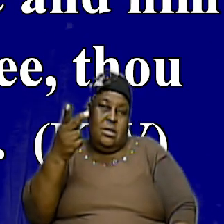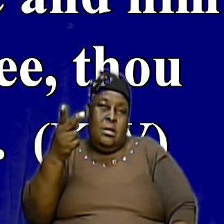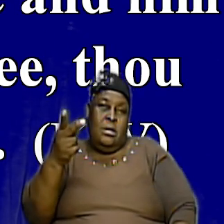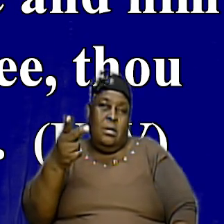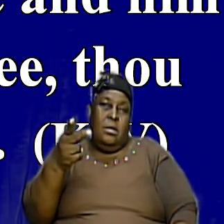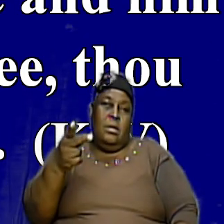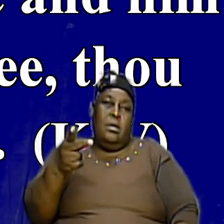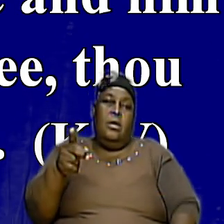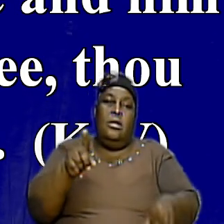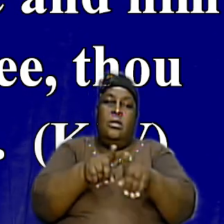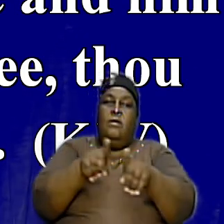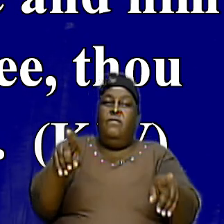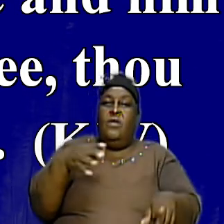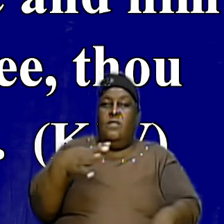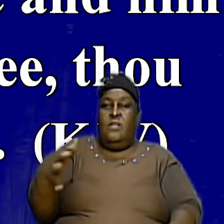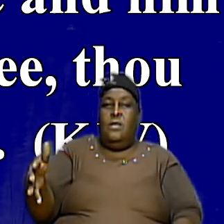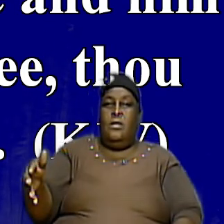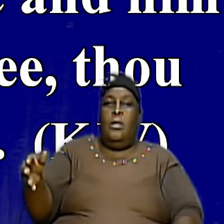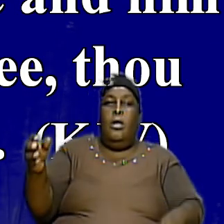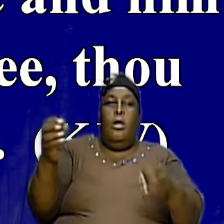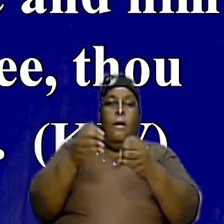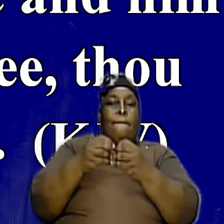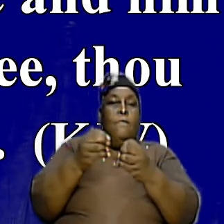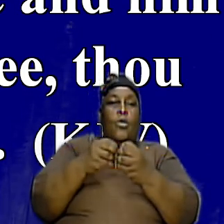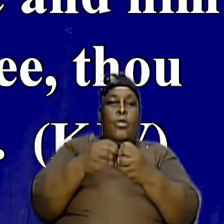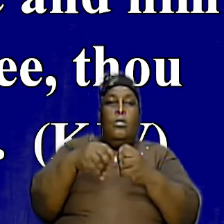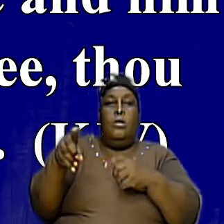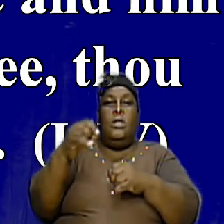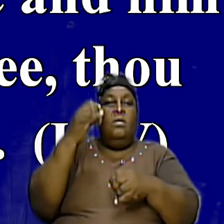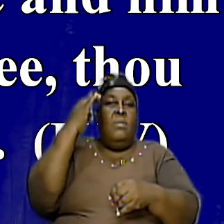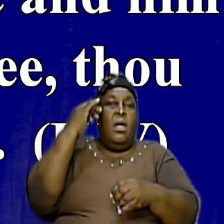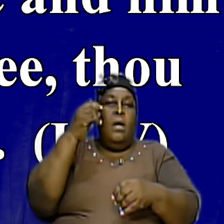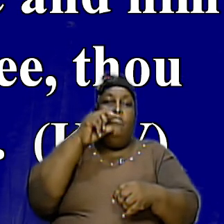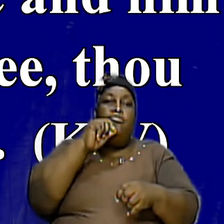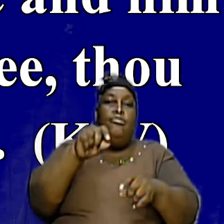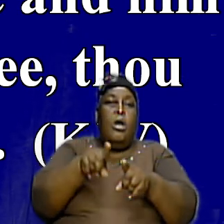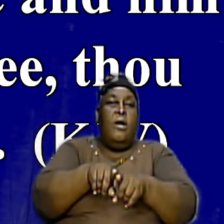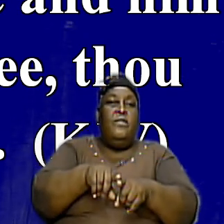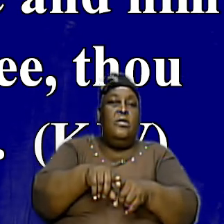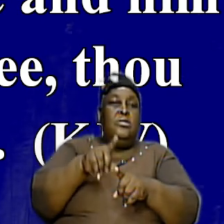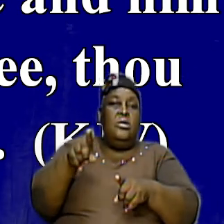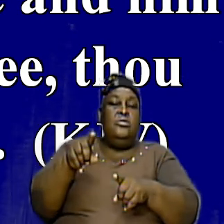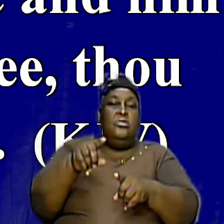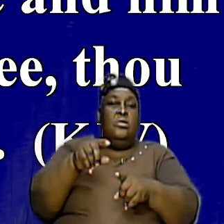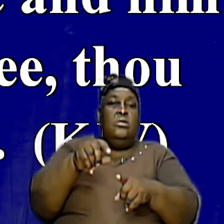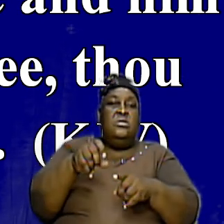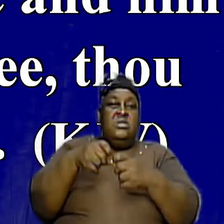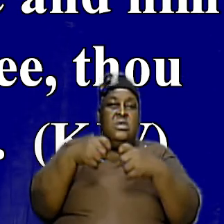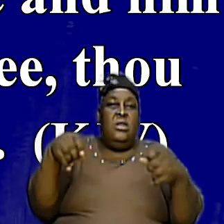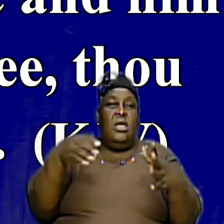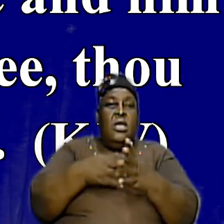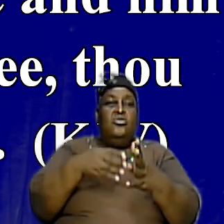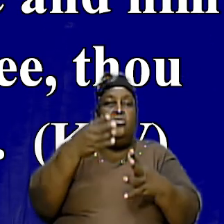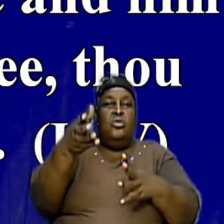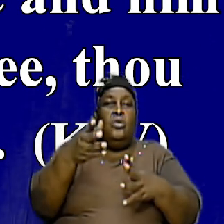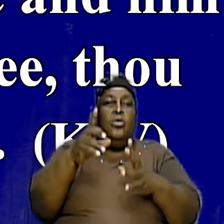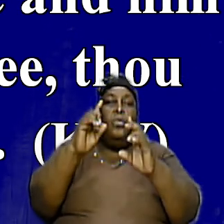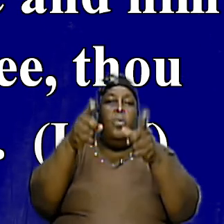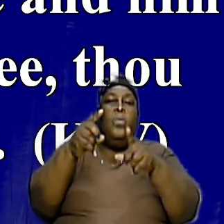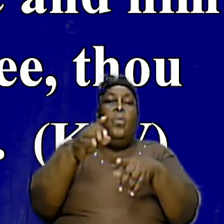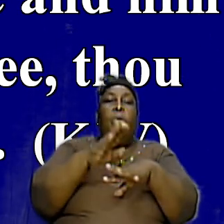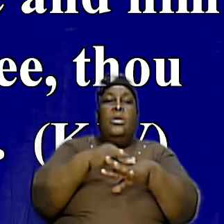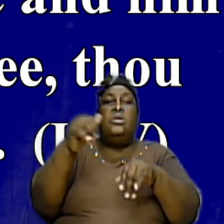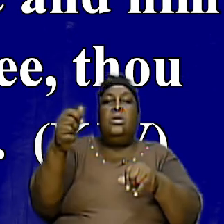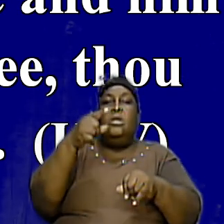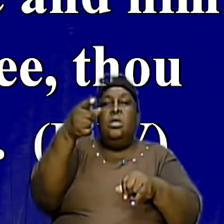Thing Here Look What It Is Saying Moreover If Thy Brother Shall Trespass Against The Go And Tell Him And His Fall Between The